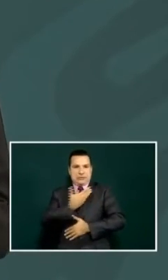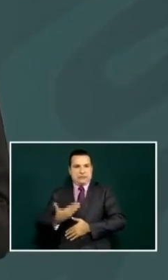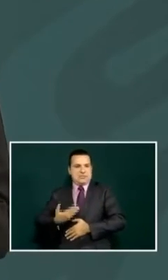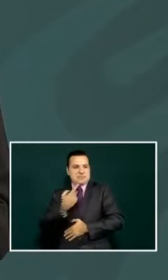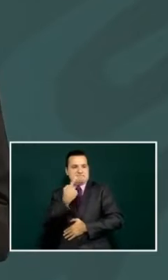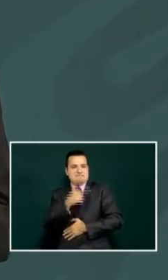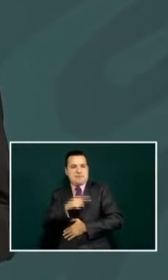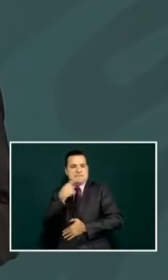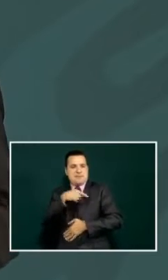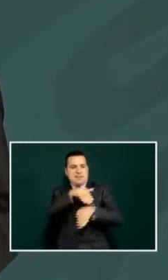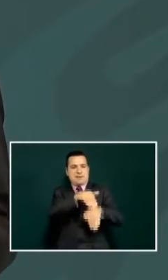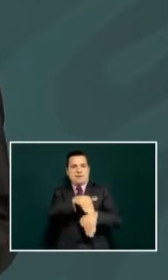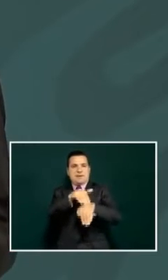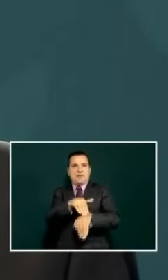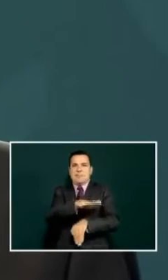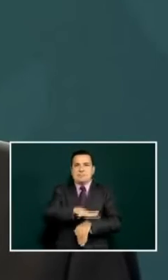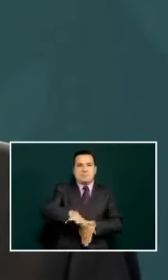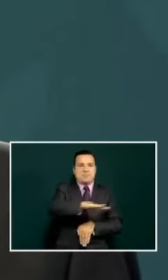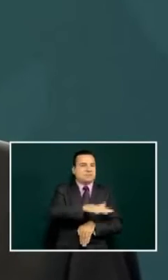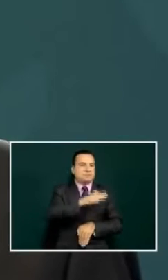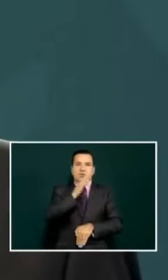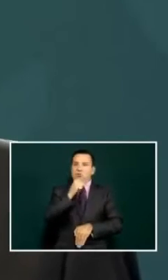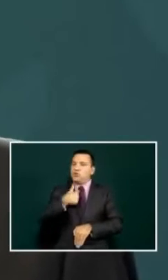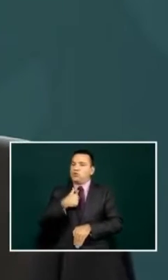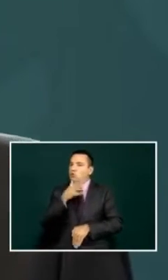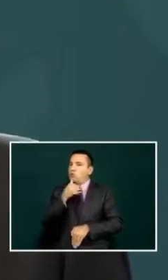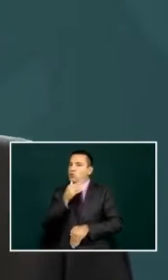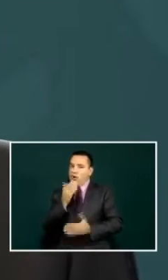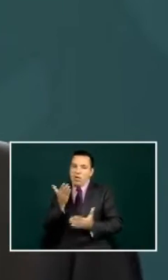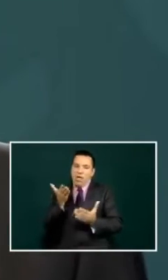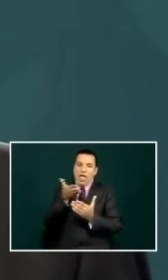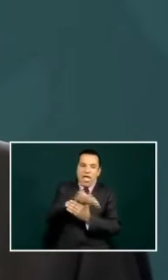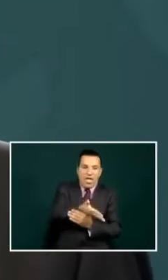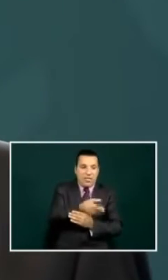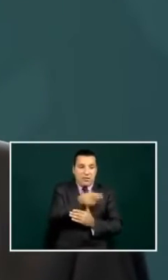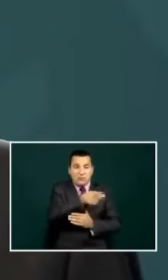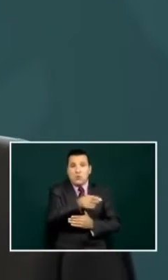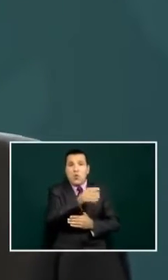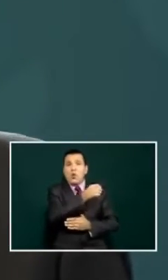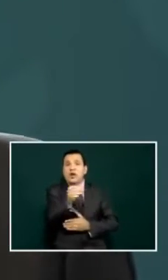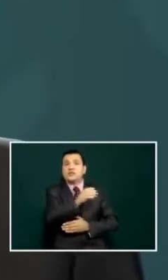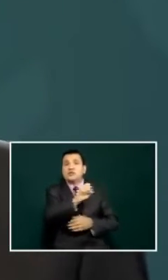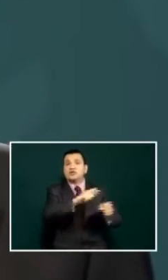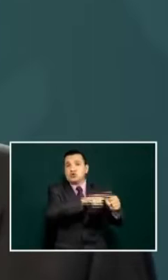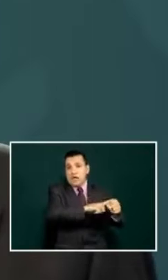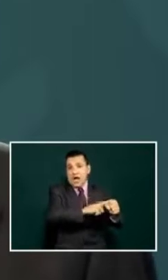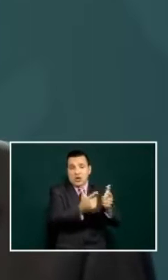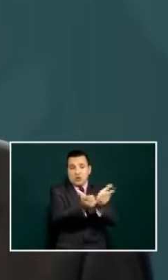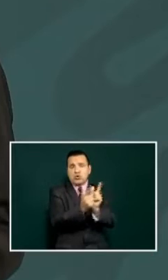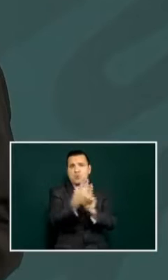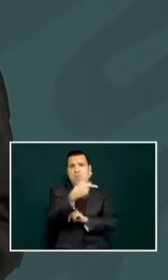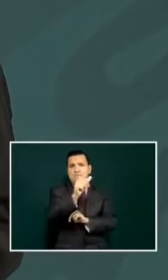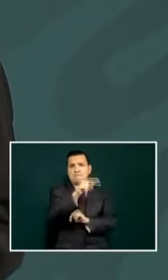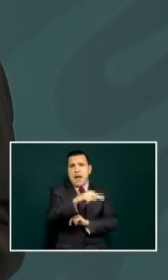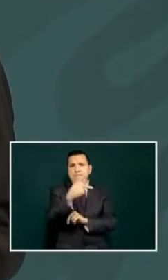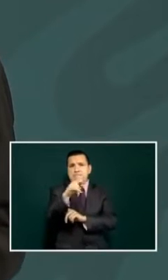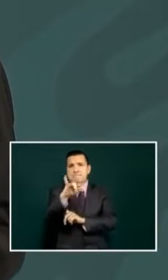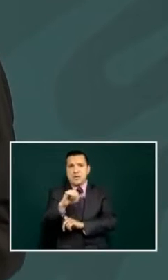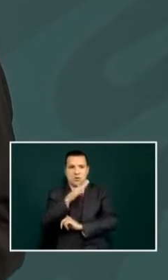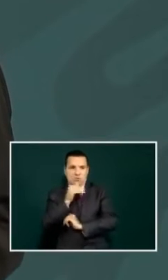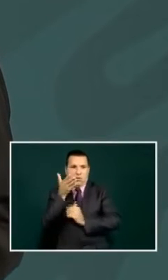interfering in matters that belong to social organizations parties